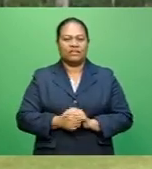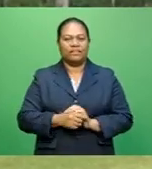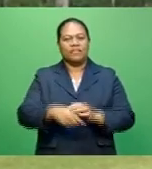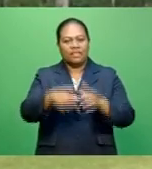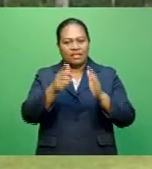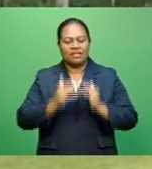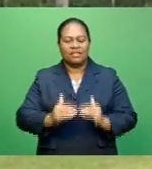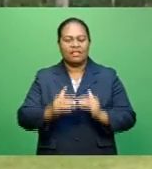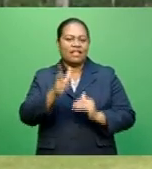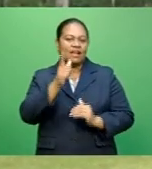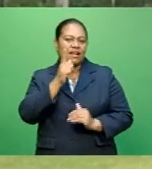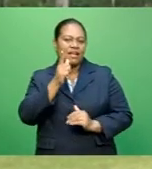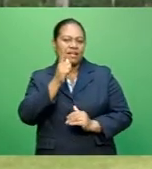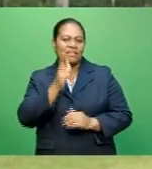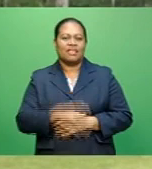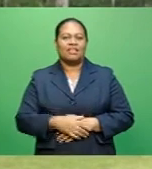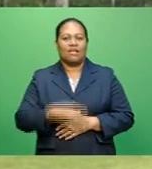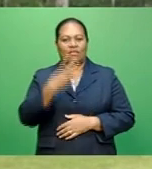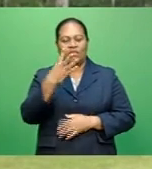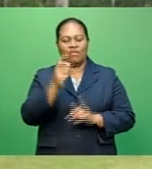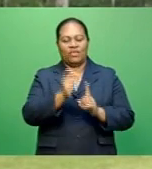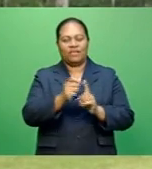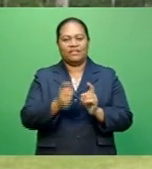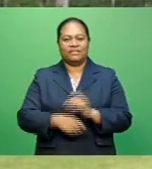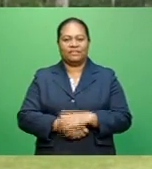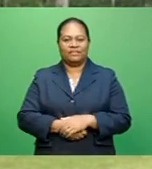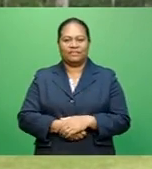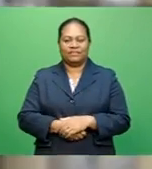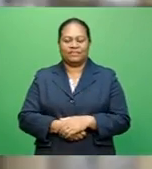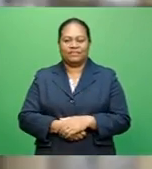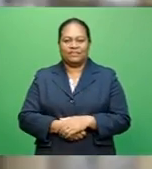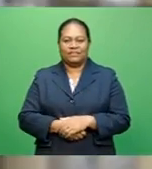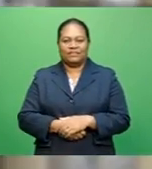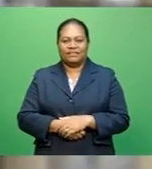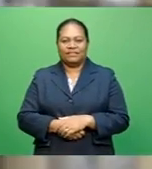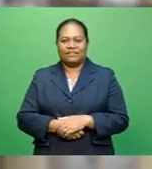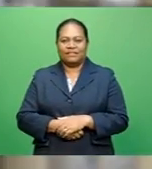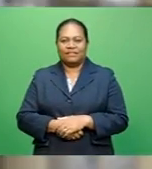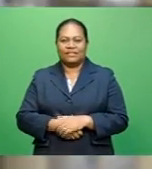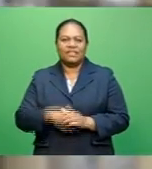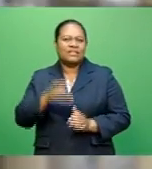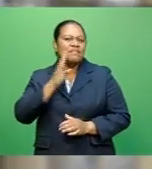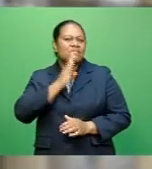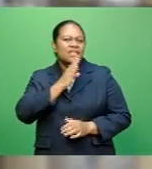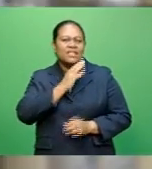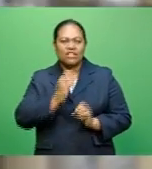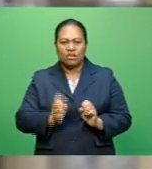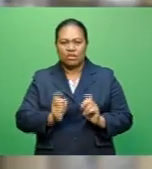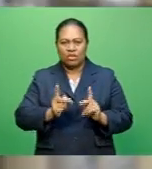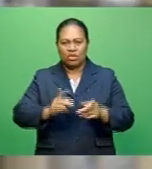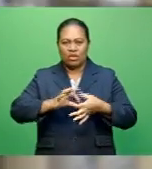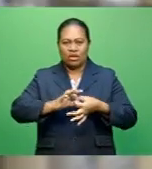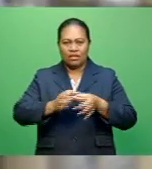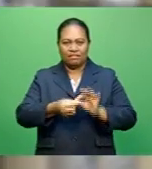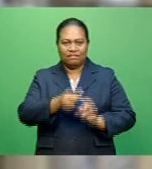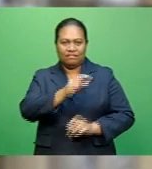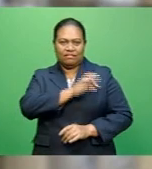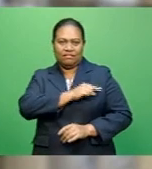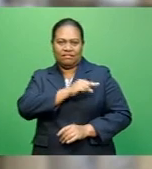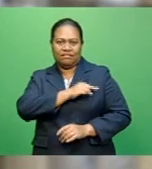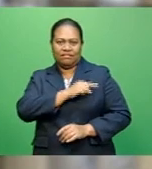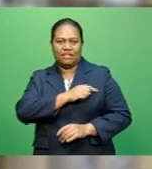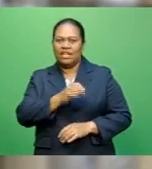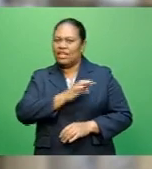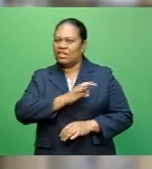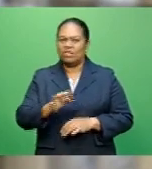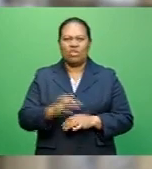Lamy on four points. Karle Di Tavi, FEC Sports. Missing his chance at the Olympic qualifiers is not the end of